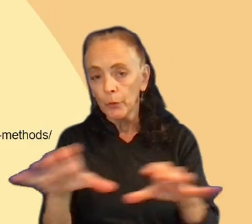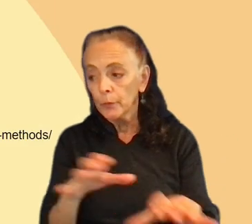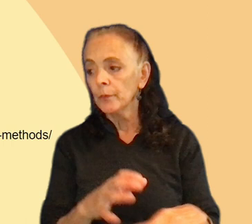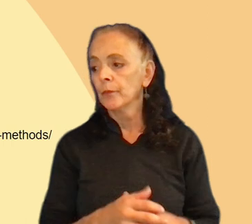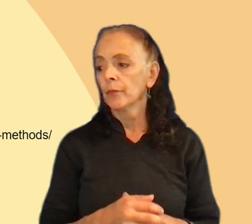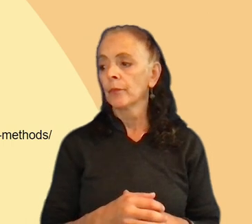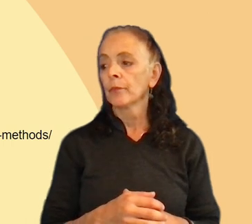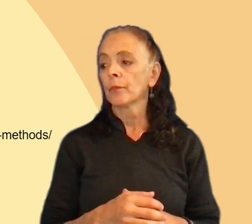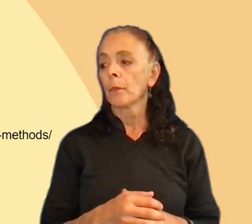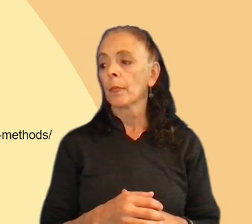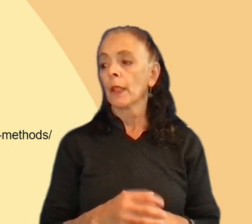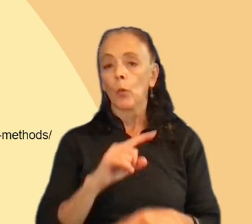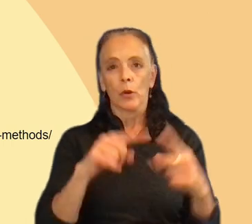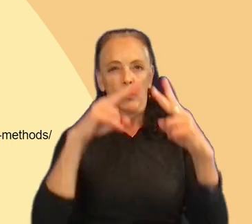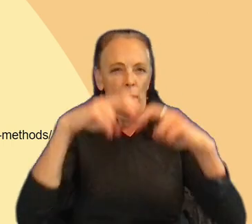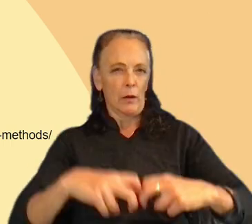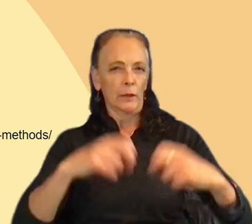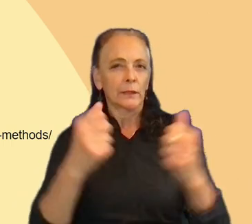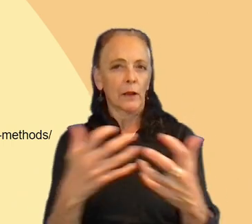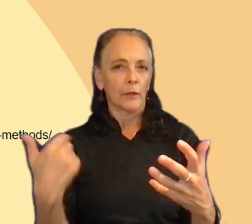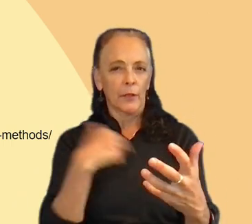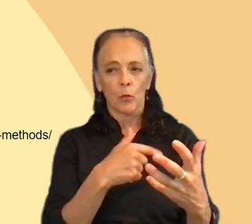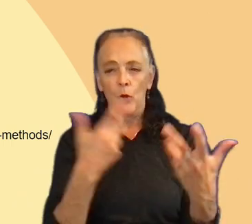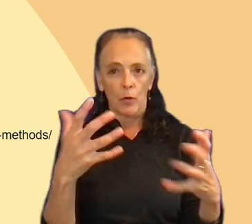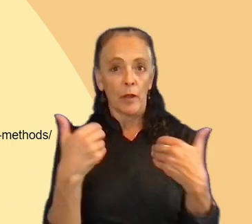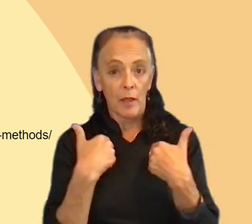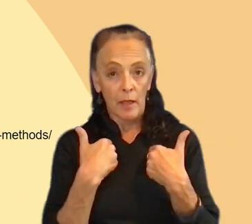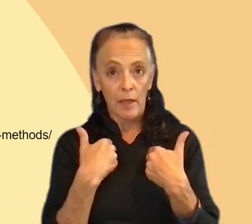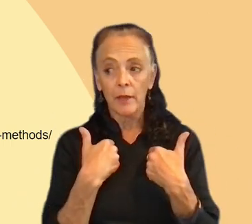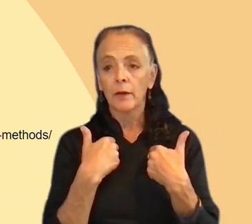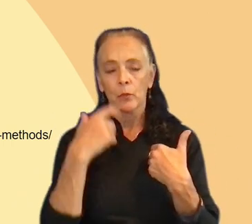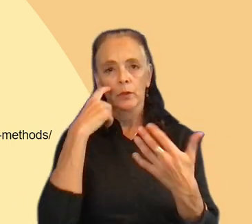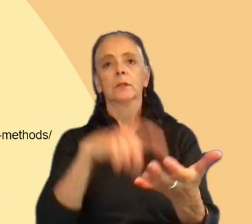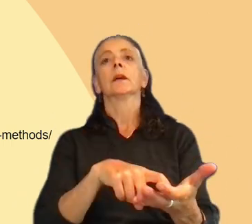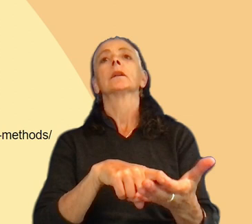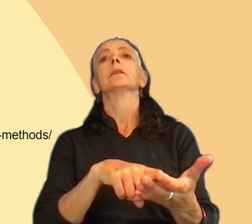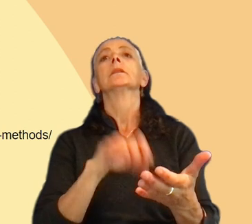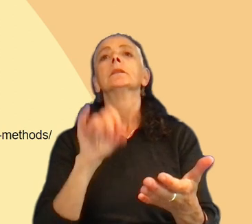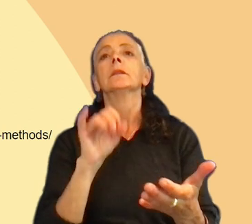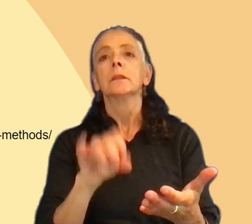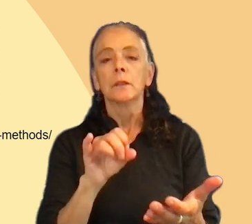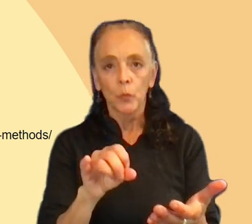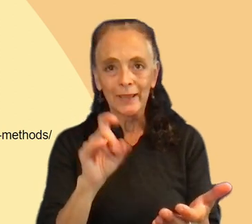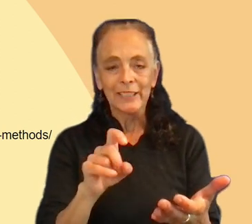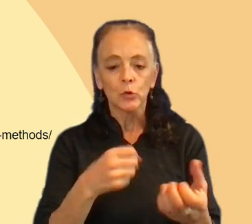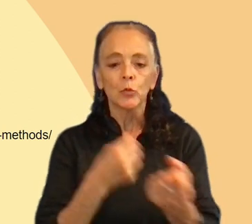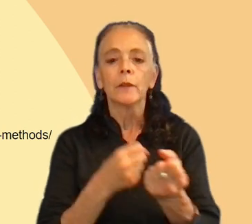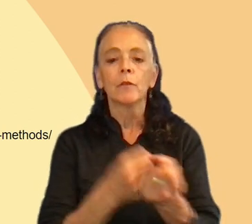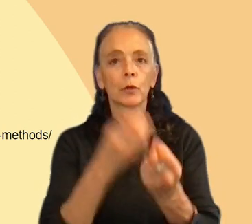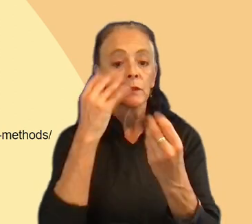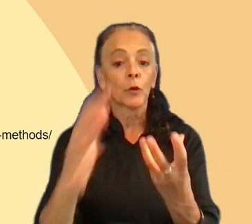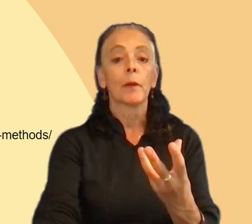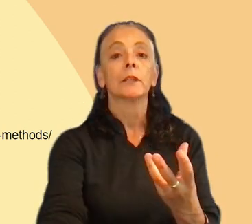And when analyzing everything that we already had, we detected that we needed to reinforce the information with